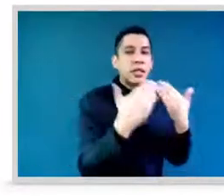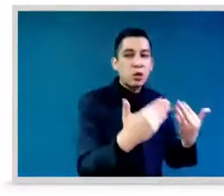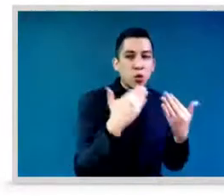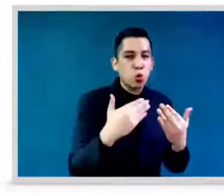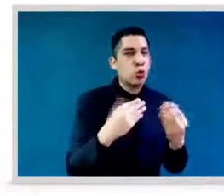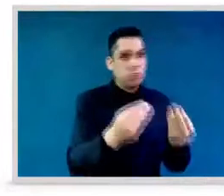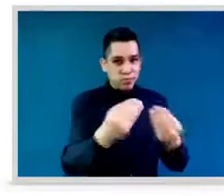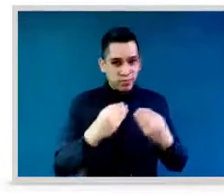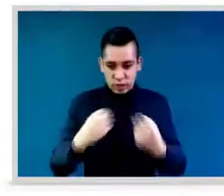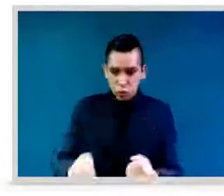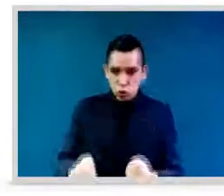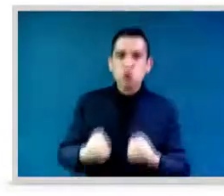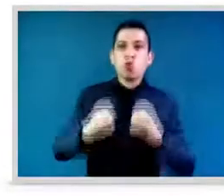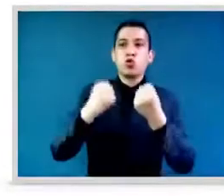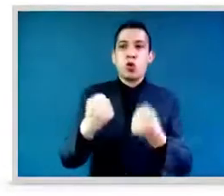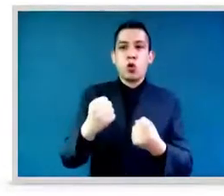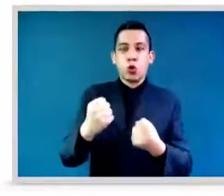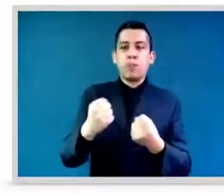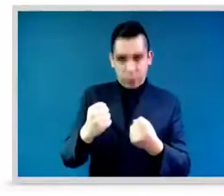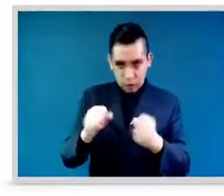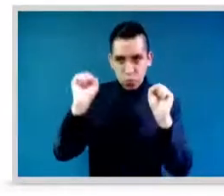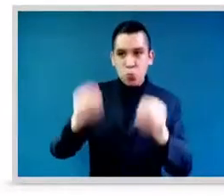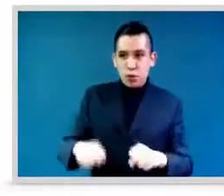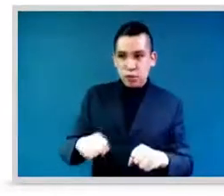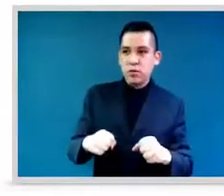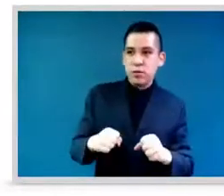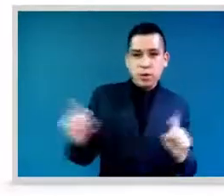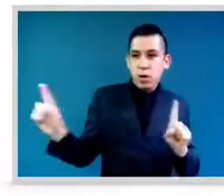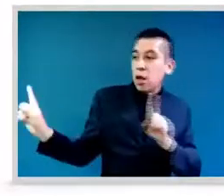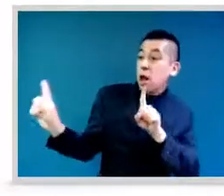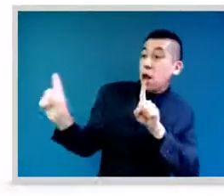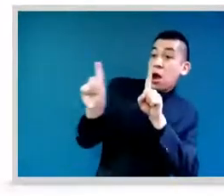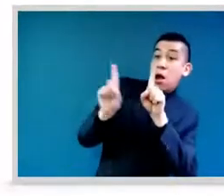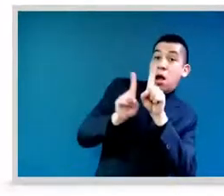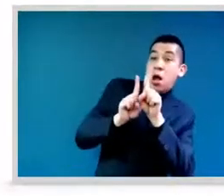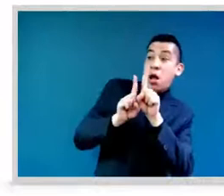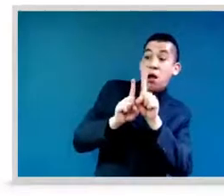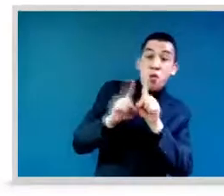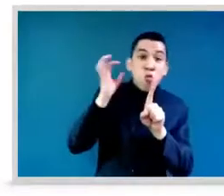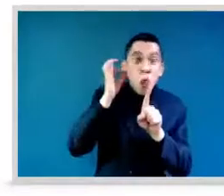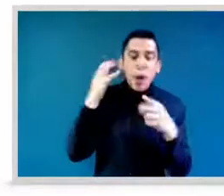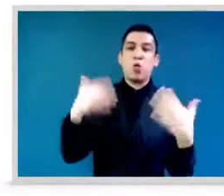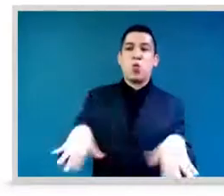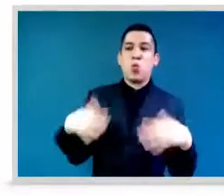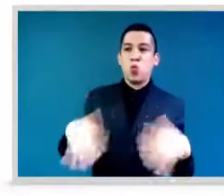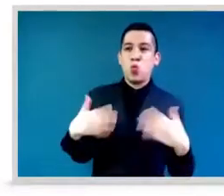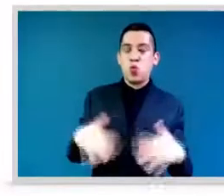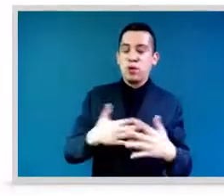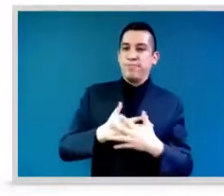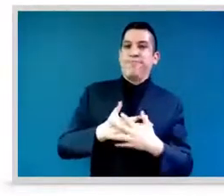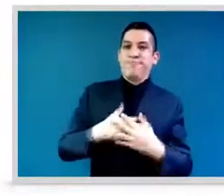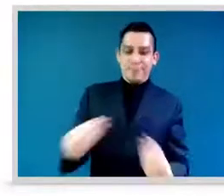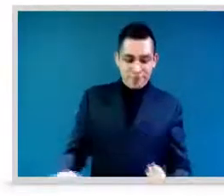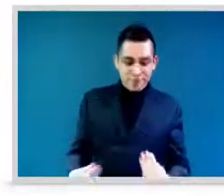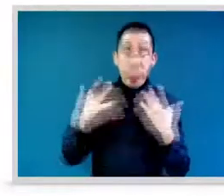much more comfortable when we are, because we know that others also are. And we obliga to have a great commitment with the most